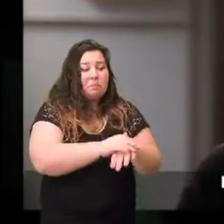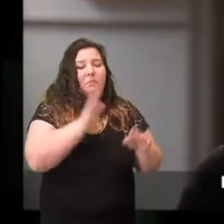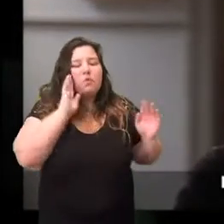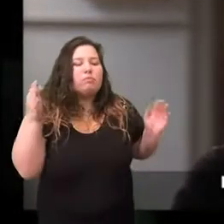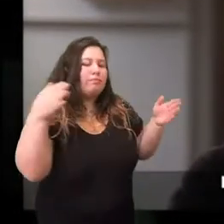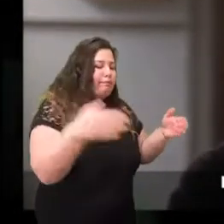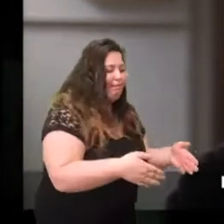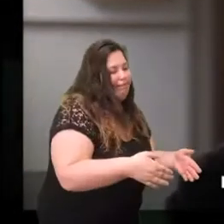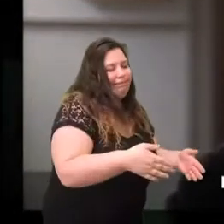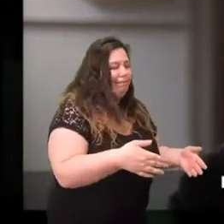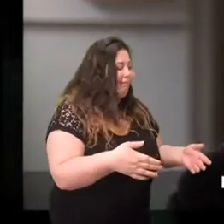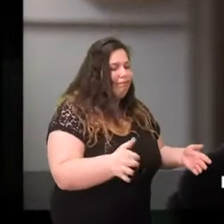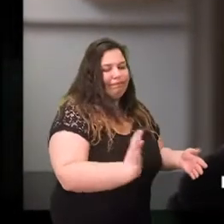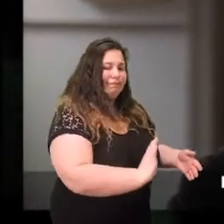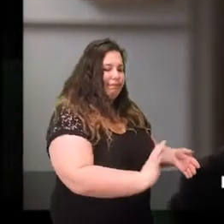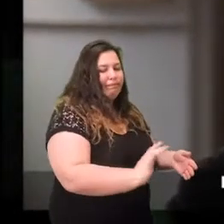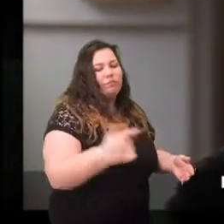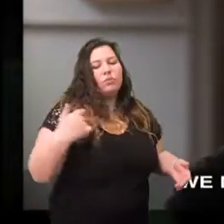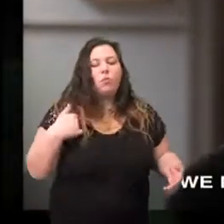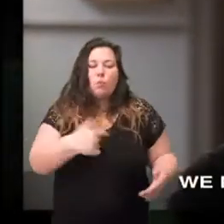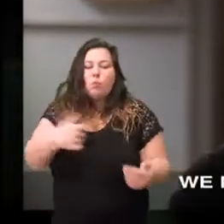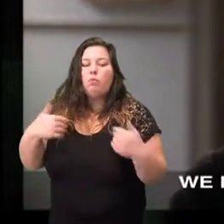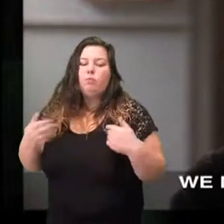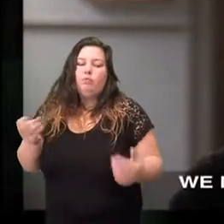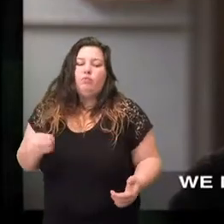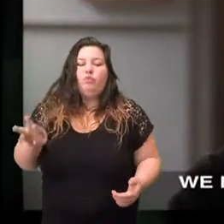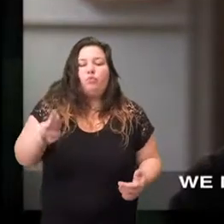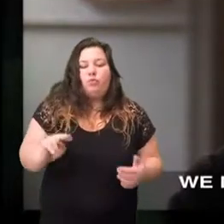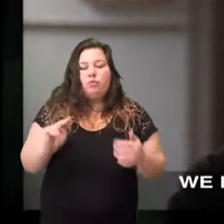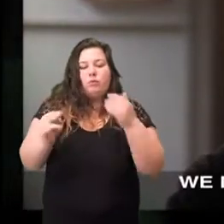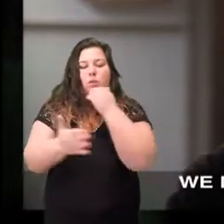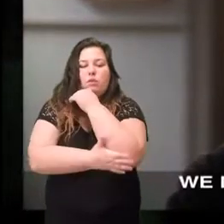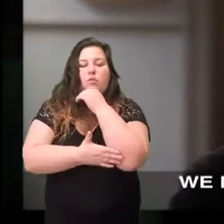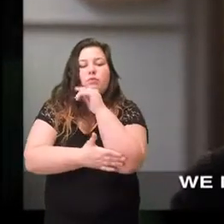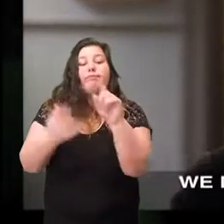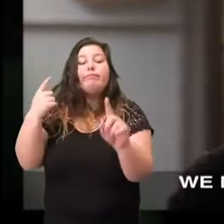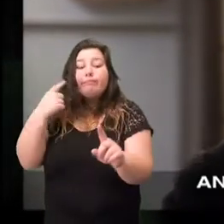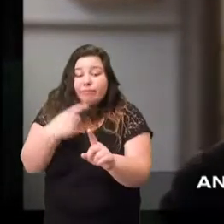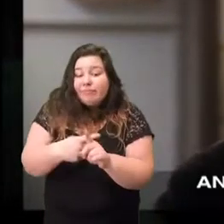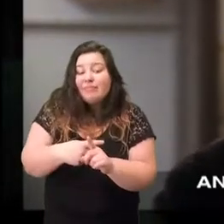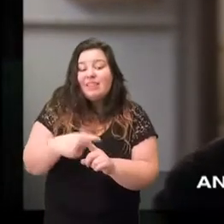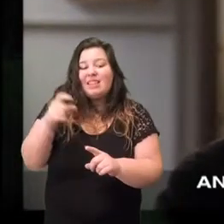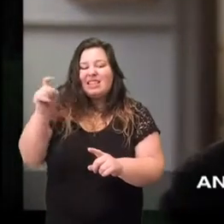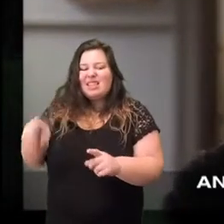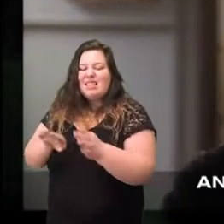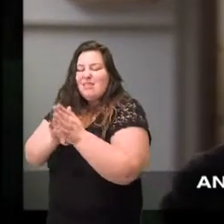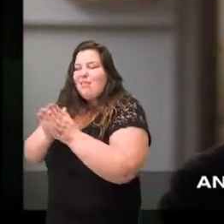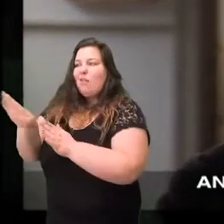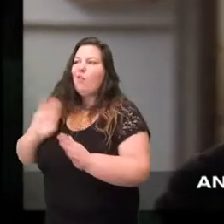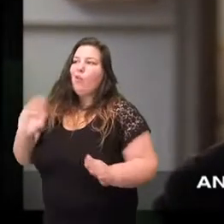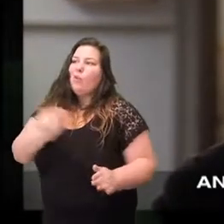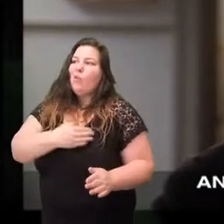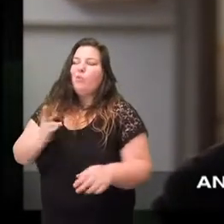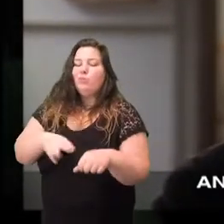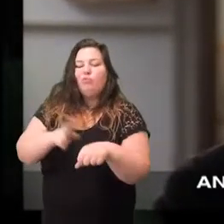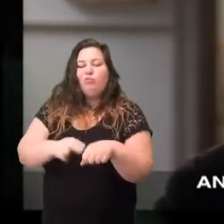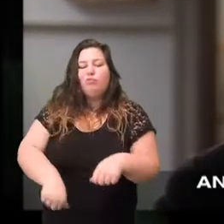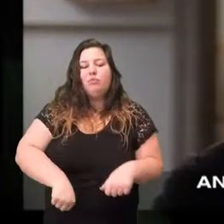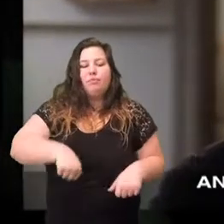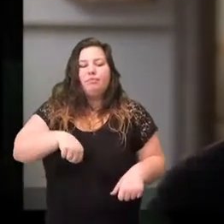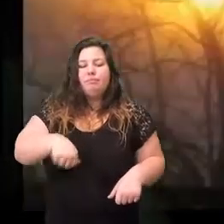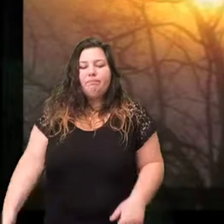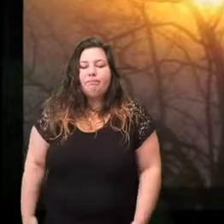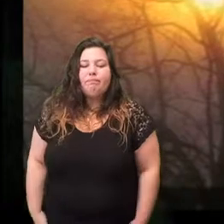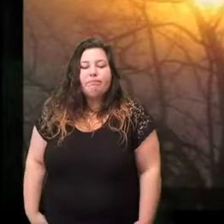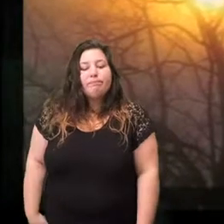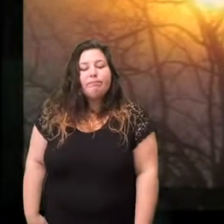lives mimicking our parents from other nations we now have our own empire to defend and a national character to develop